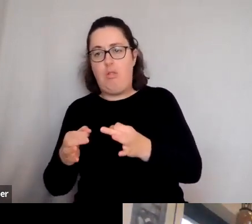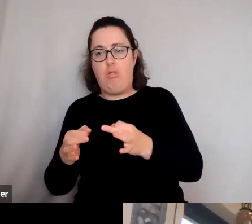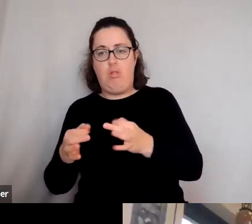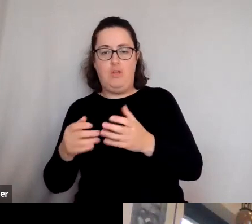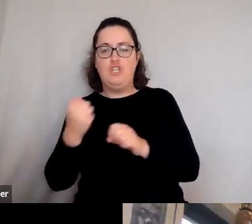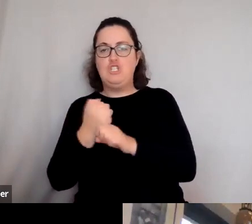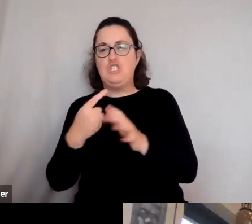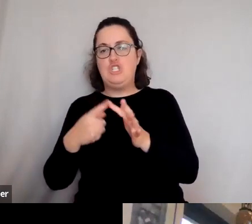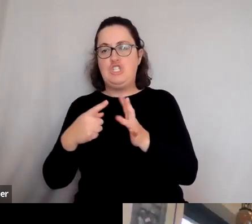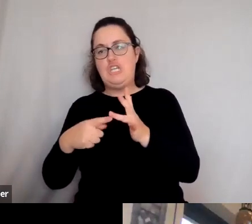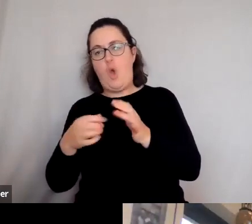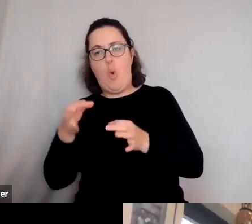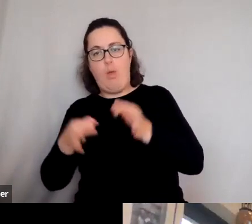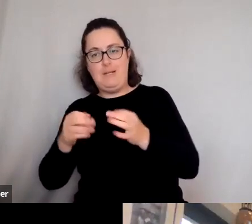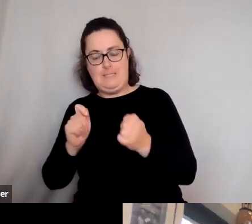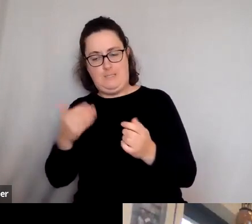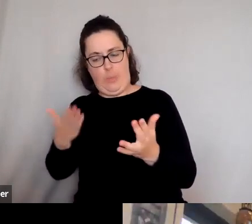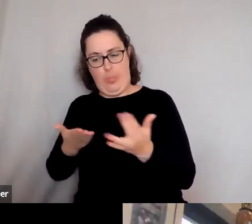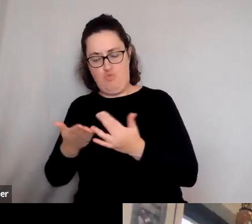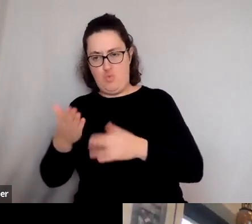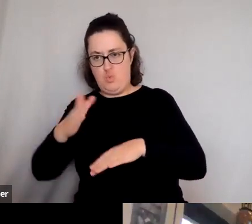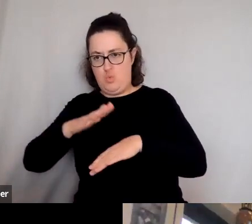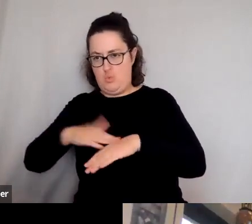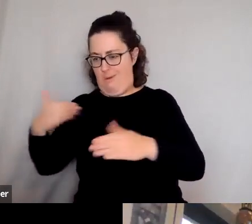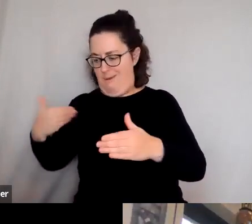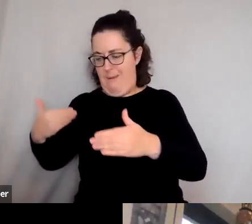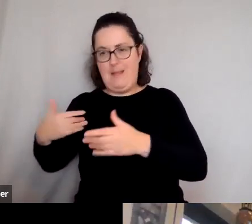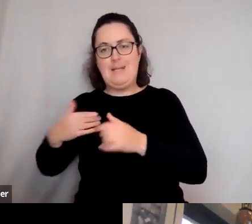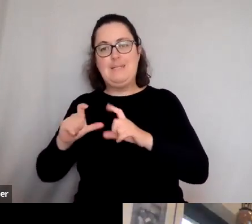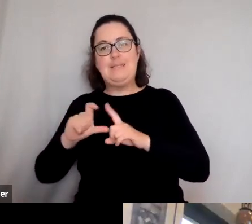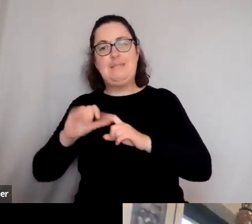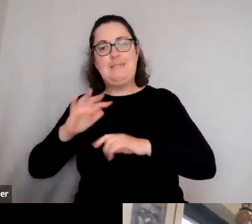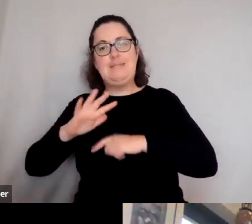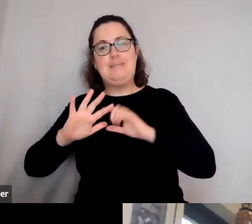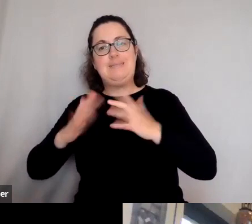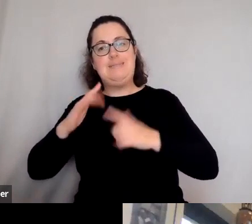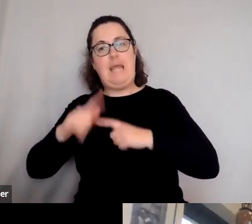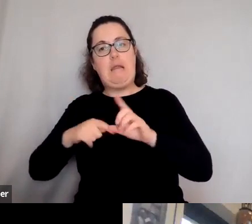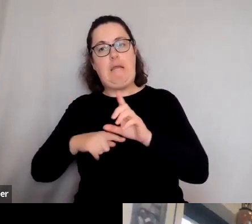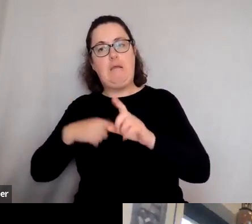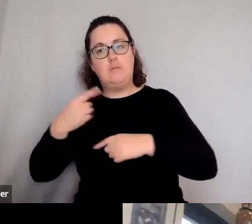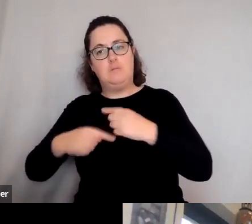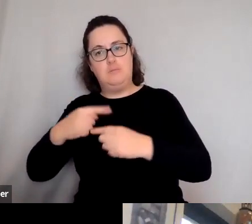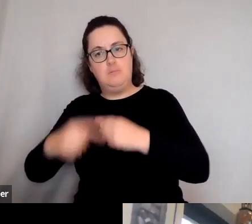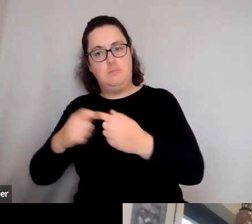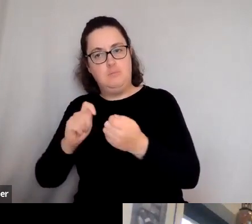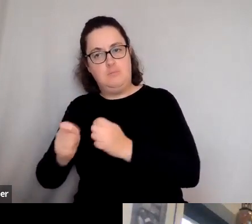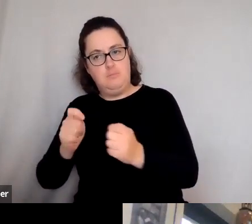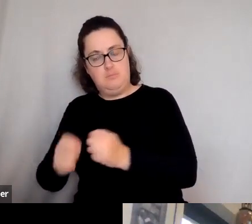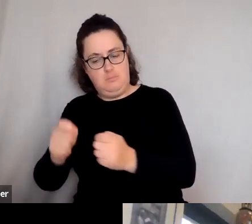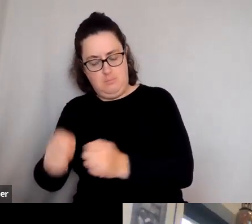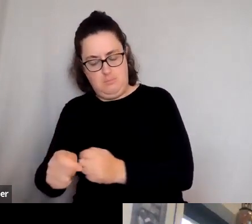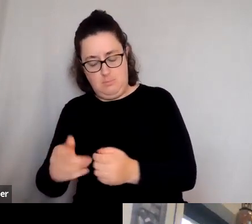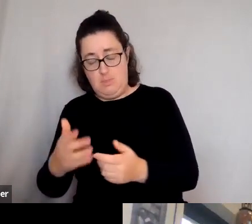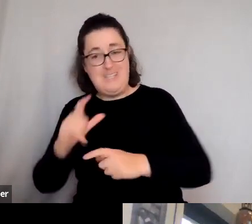you know, over decades or centuries, I think that there are lots